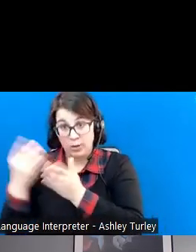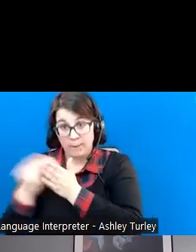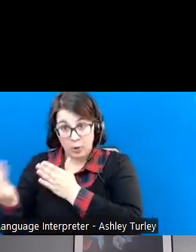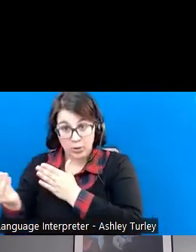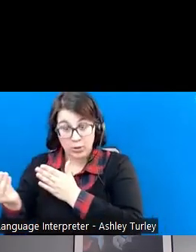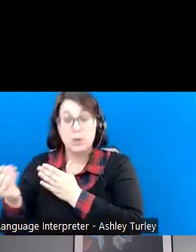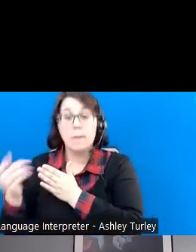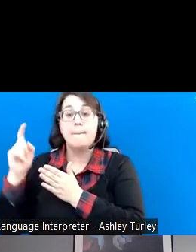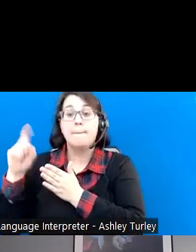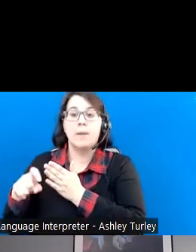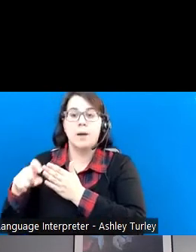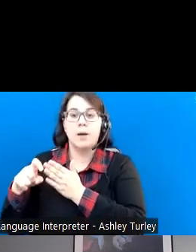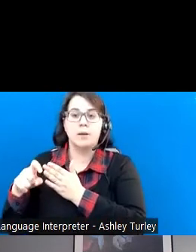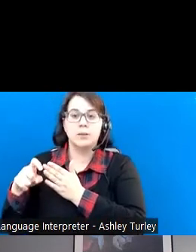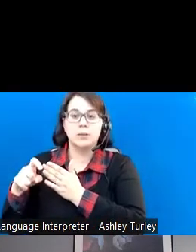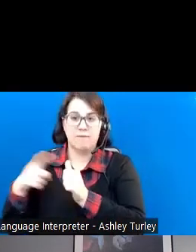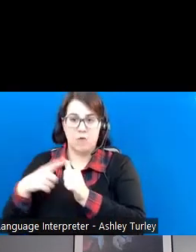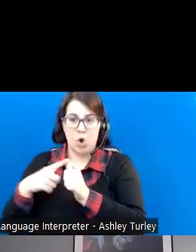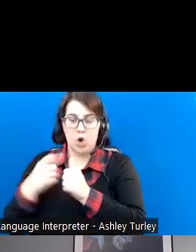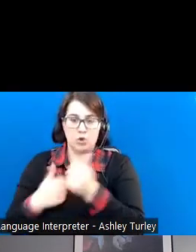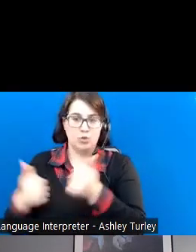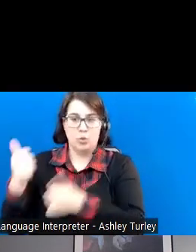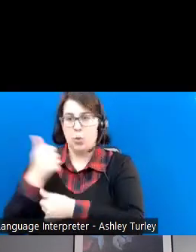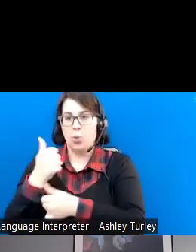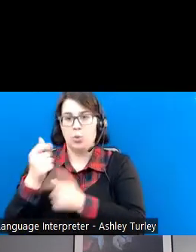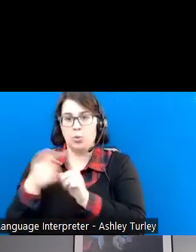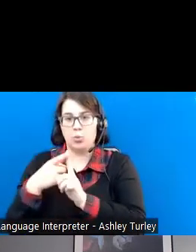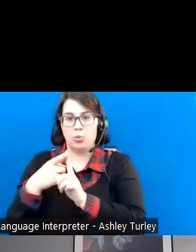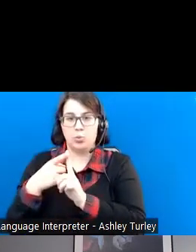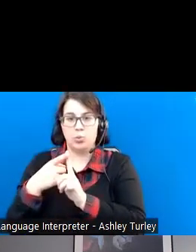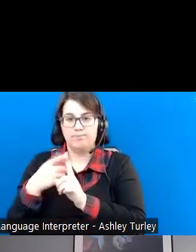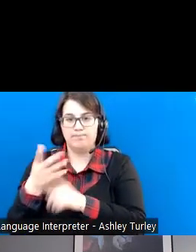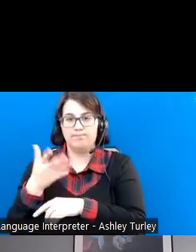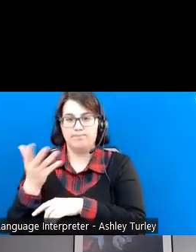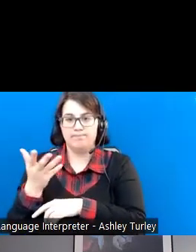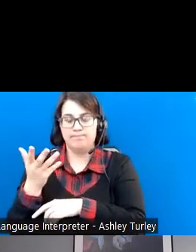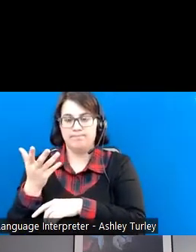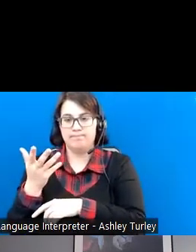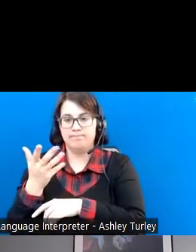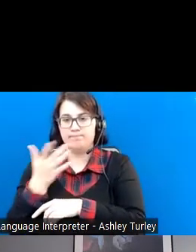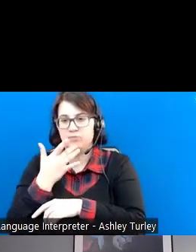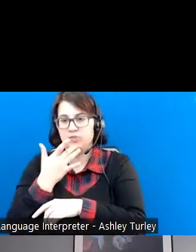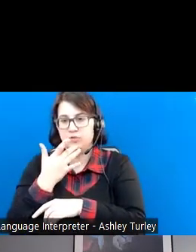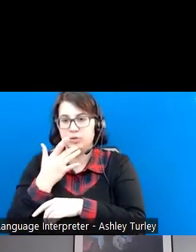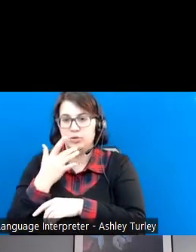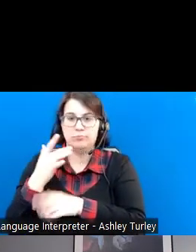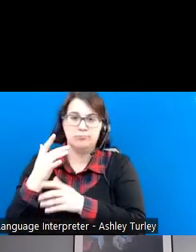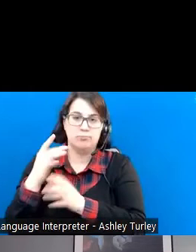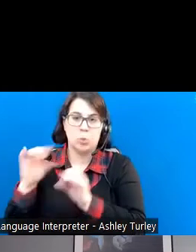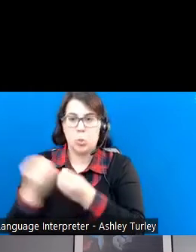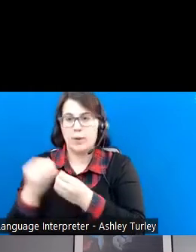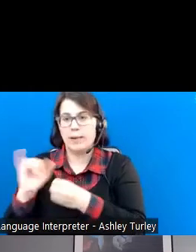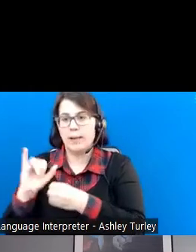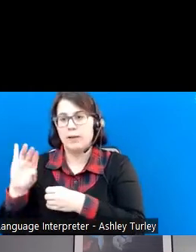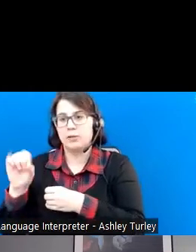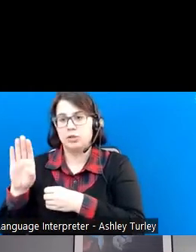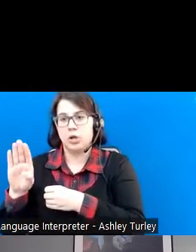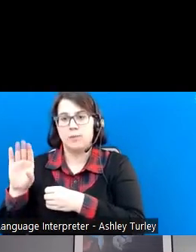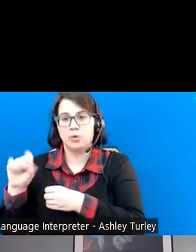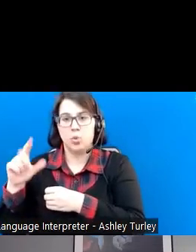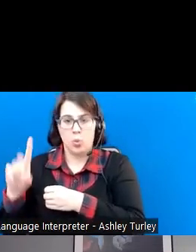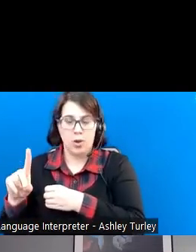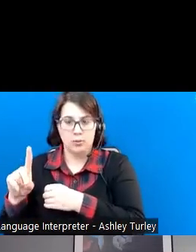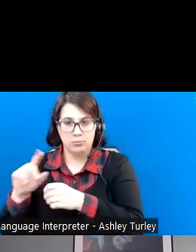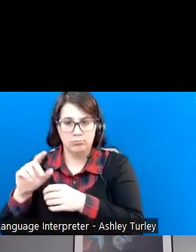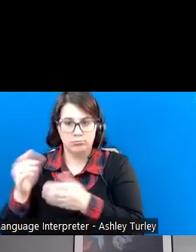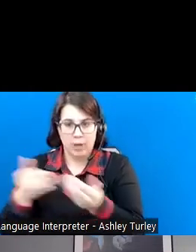they must give first priority to organizations like Job Squad that are employing people with